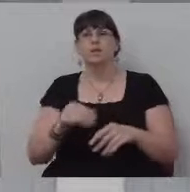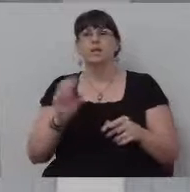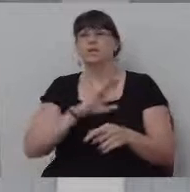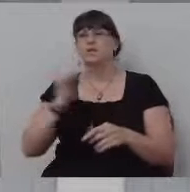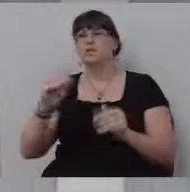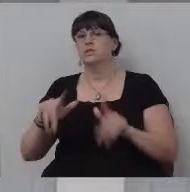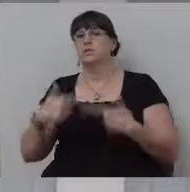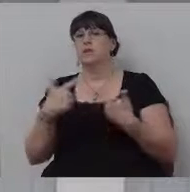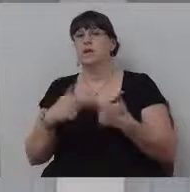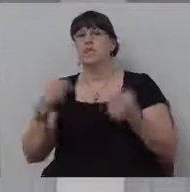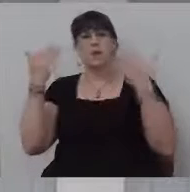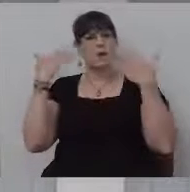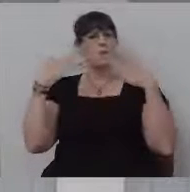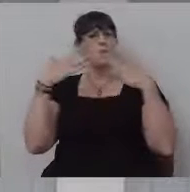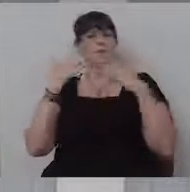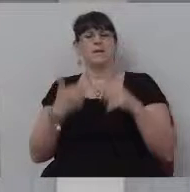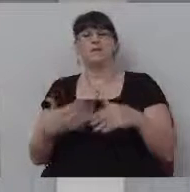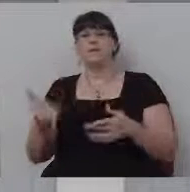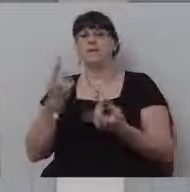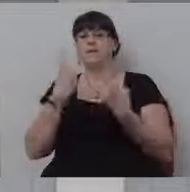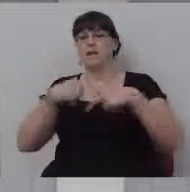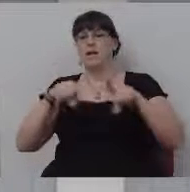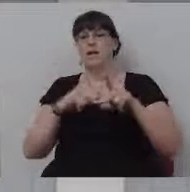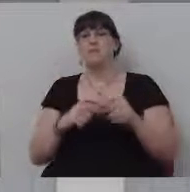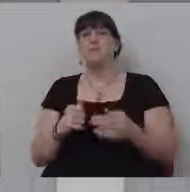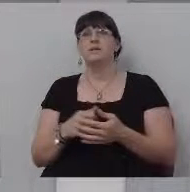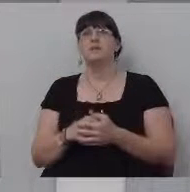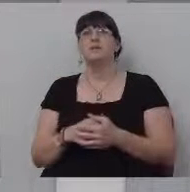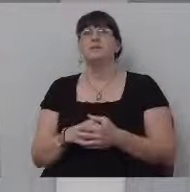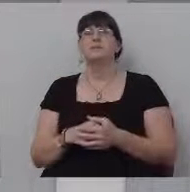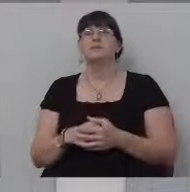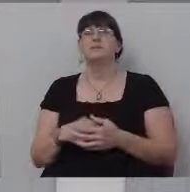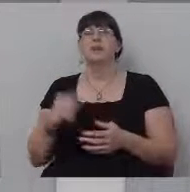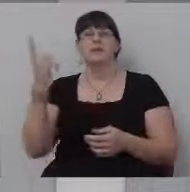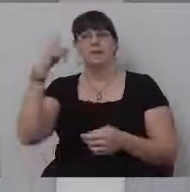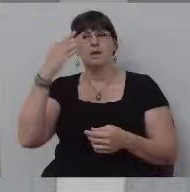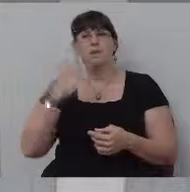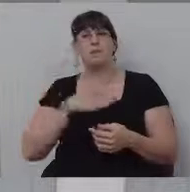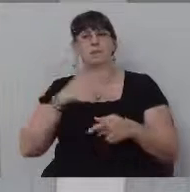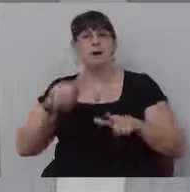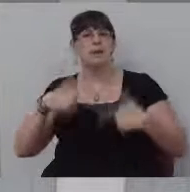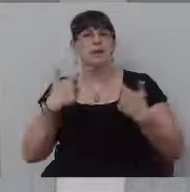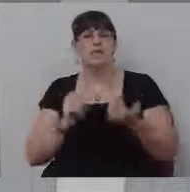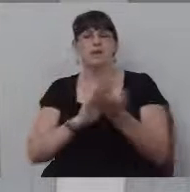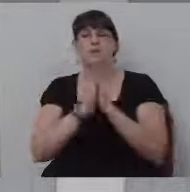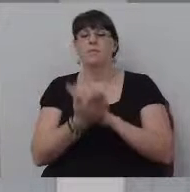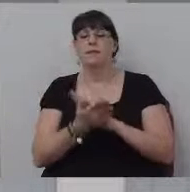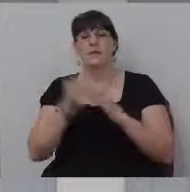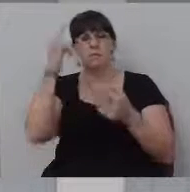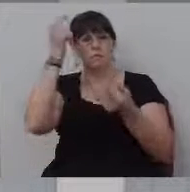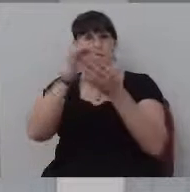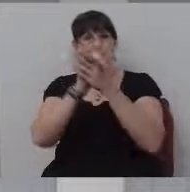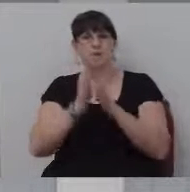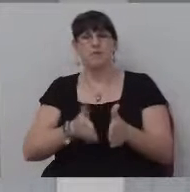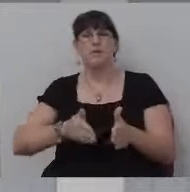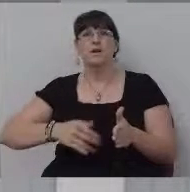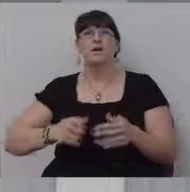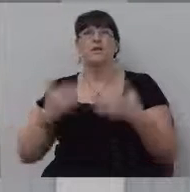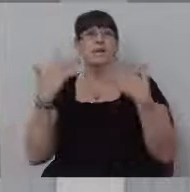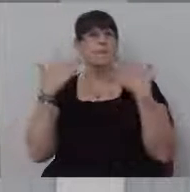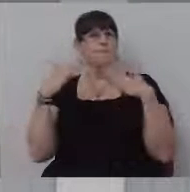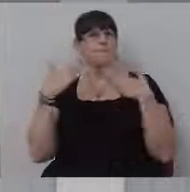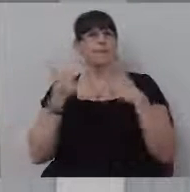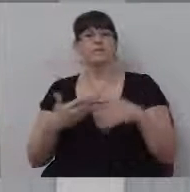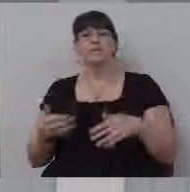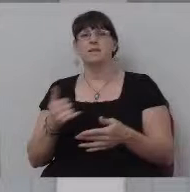Christian life, the amazing things that happened early on in the person's Christian life, thinking about my own life when I became a believer and, um, the amazing